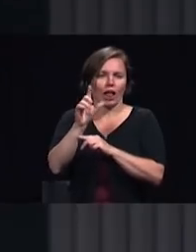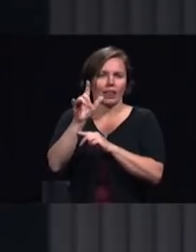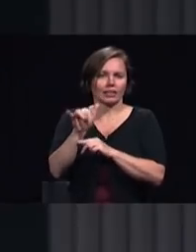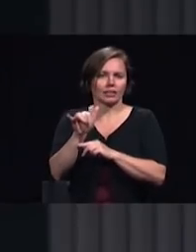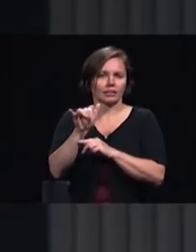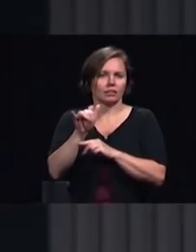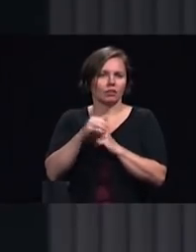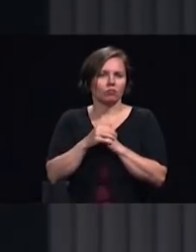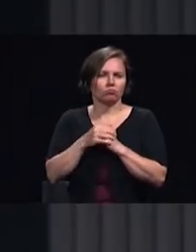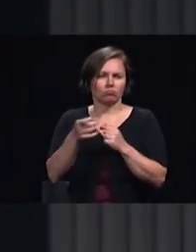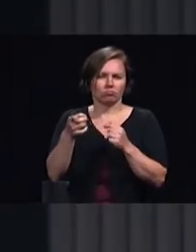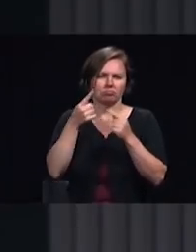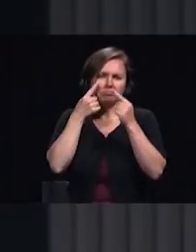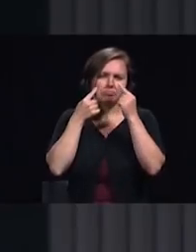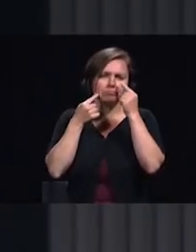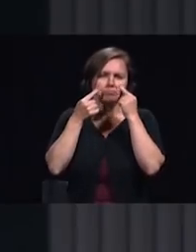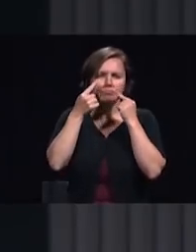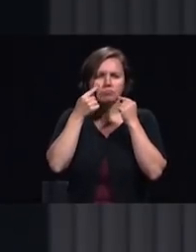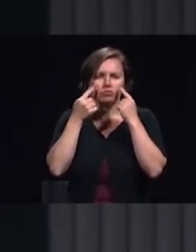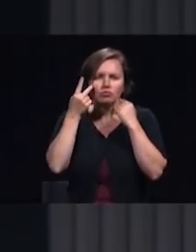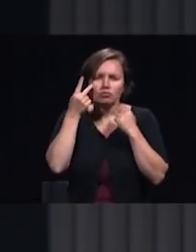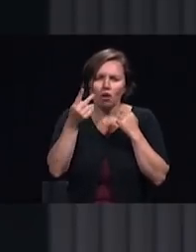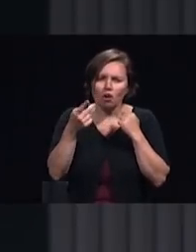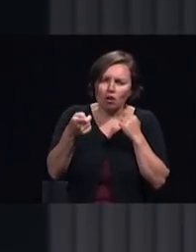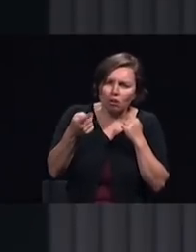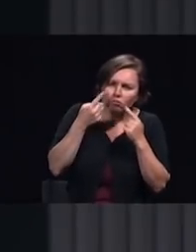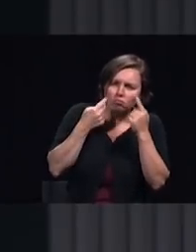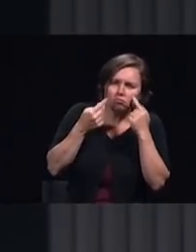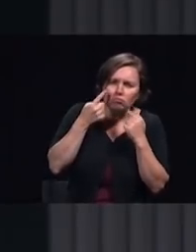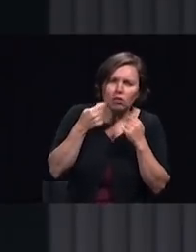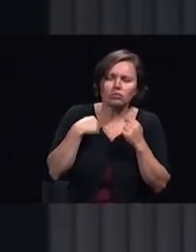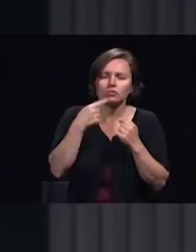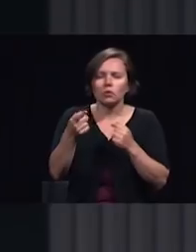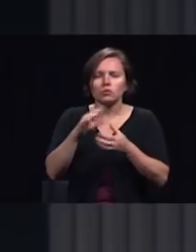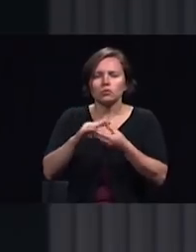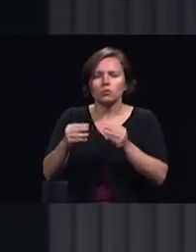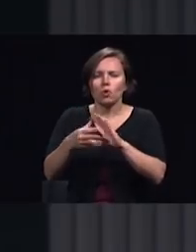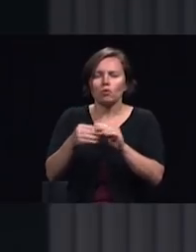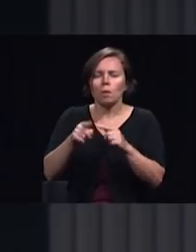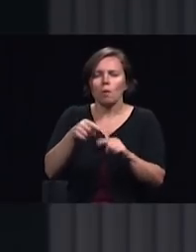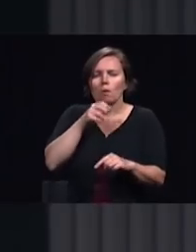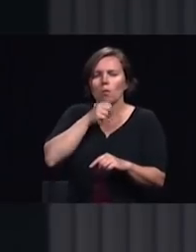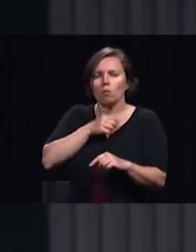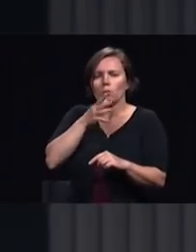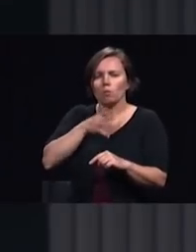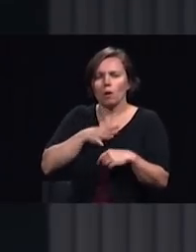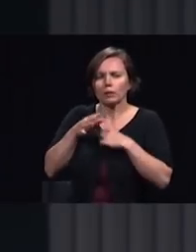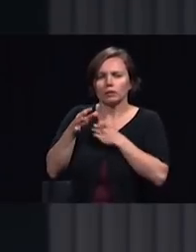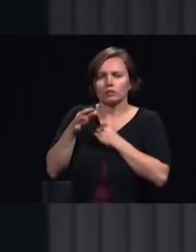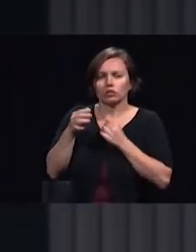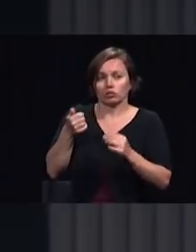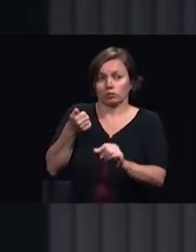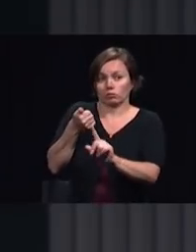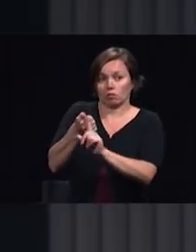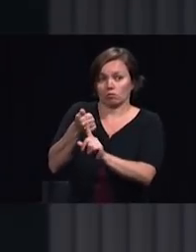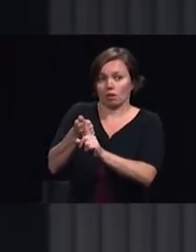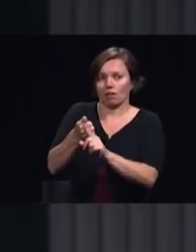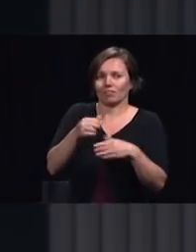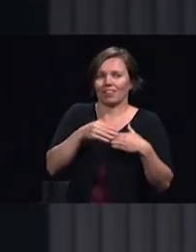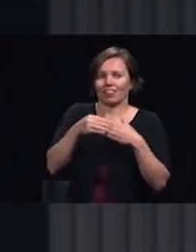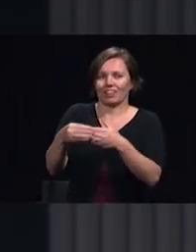her telling the story of this older woman from the community who she had personally led to Jesus